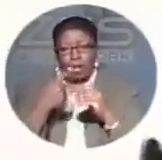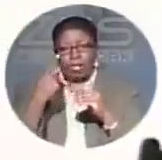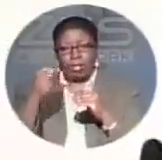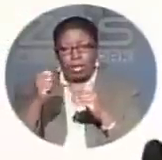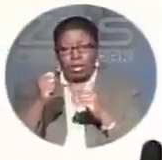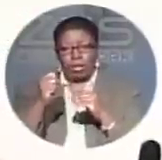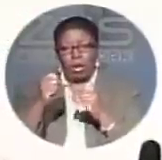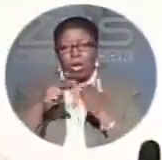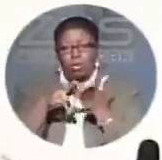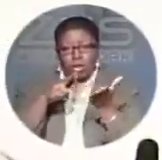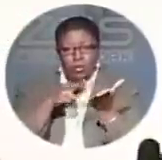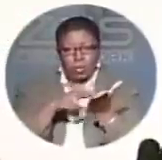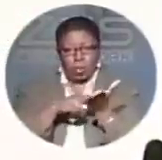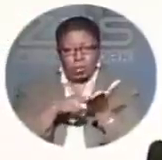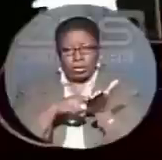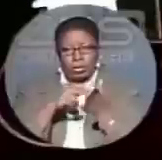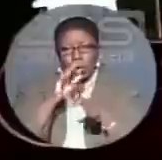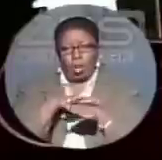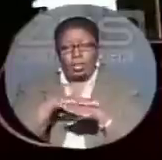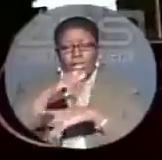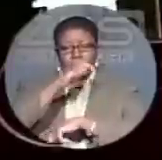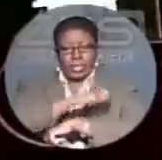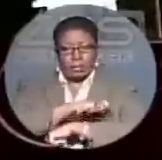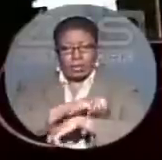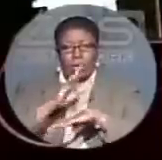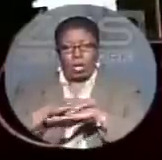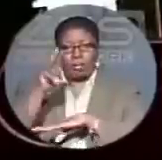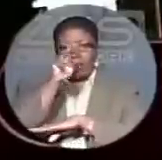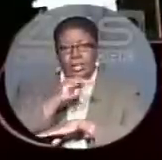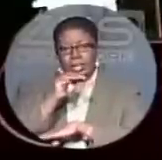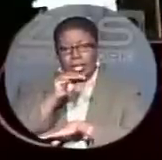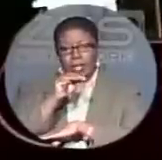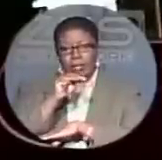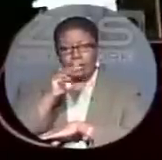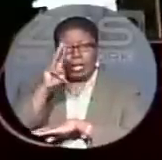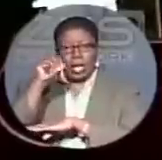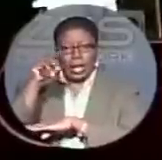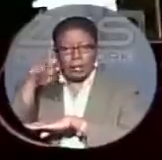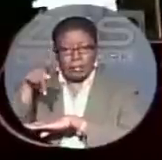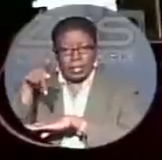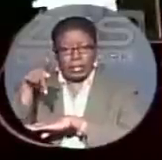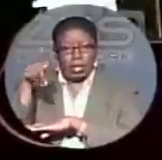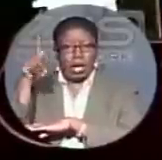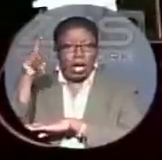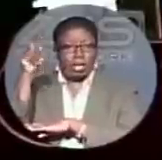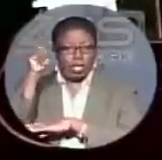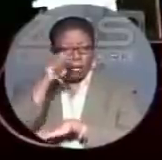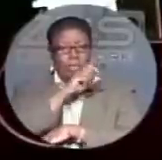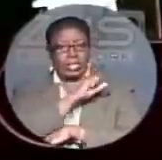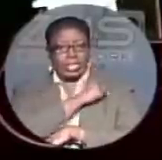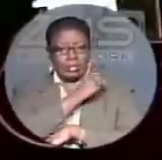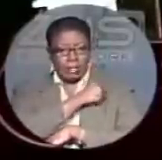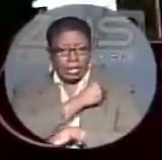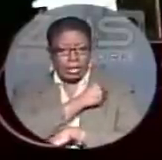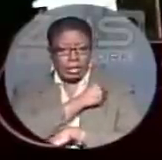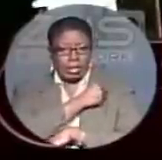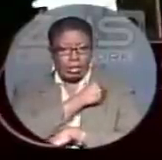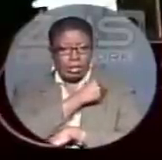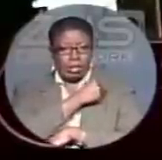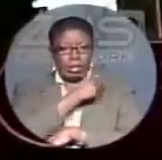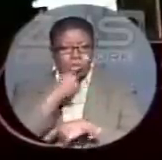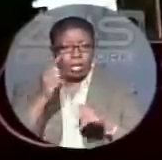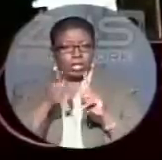the majority report tabled Monday. One member, MP for St. Thomas More, Frank Smith, even went as far as blocking